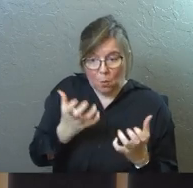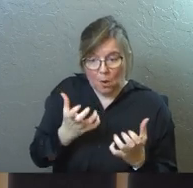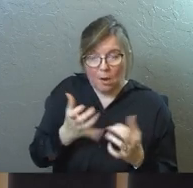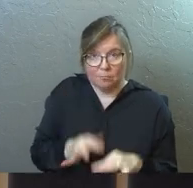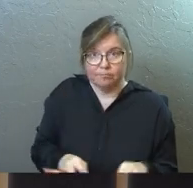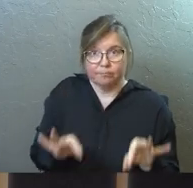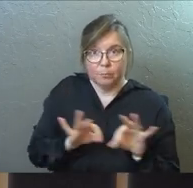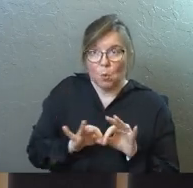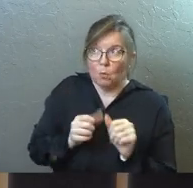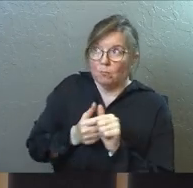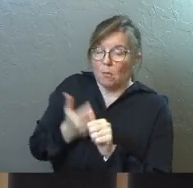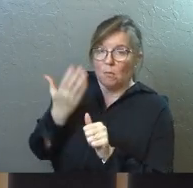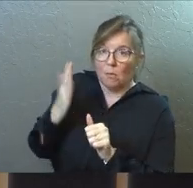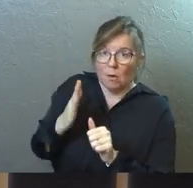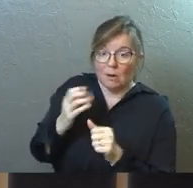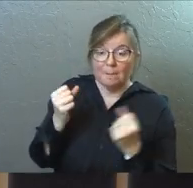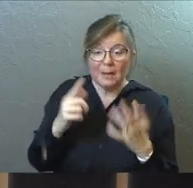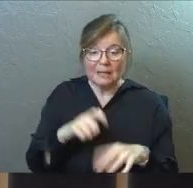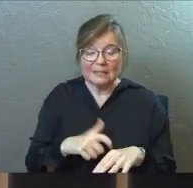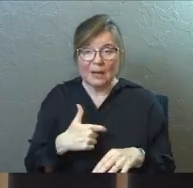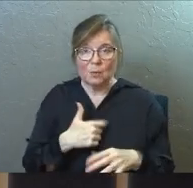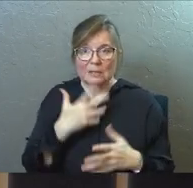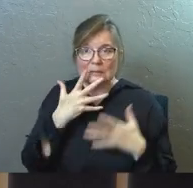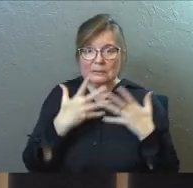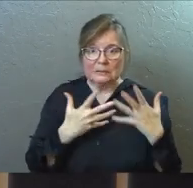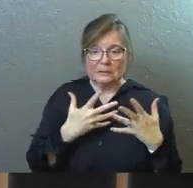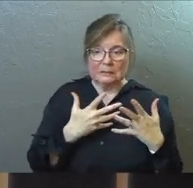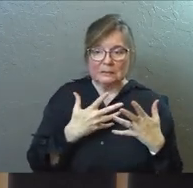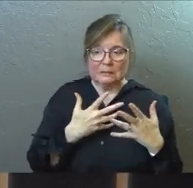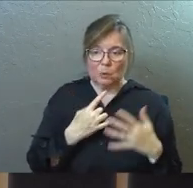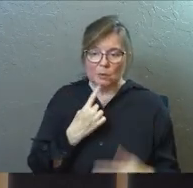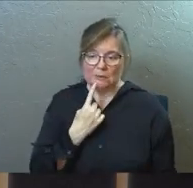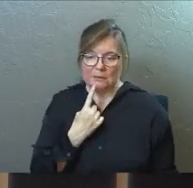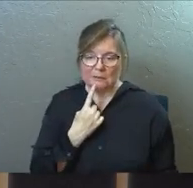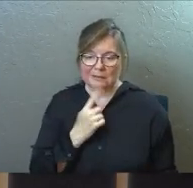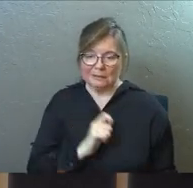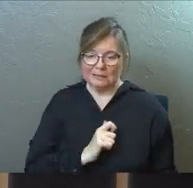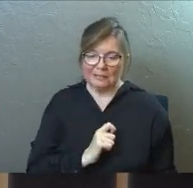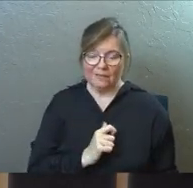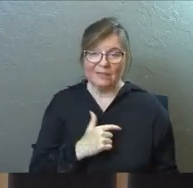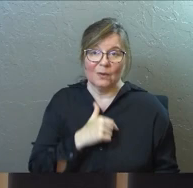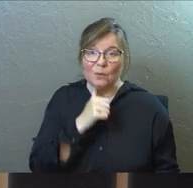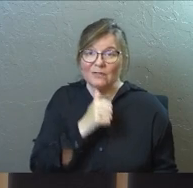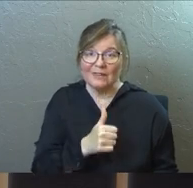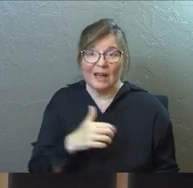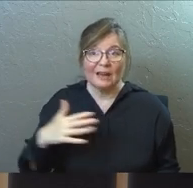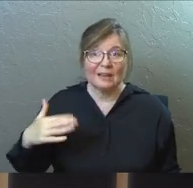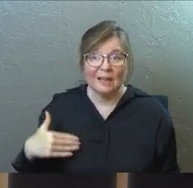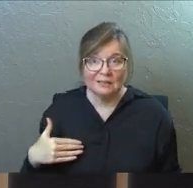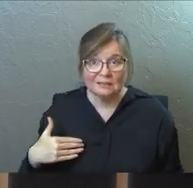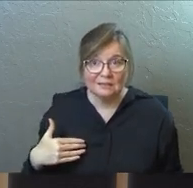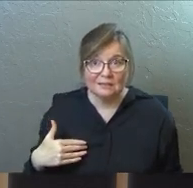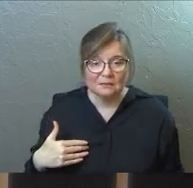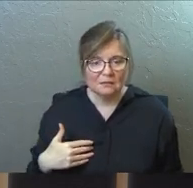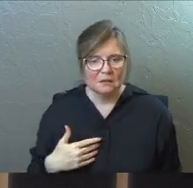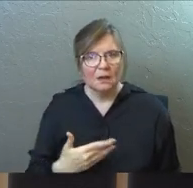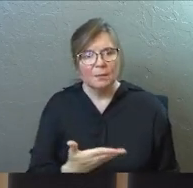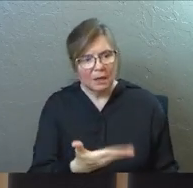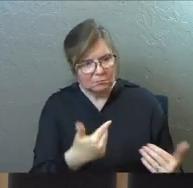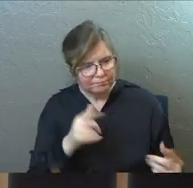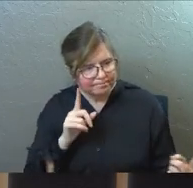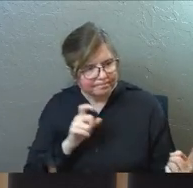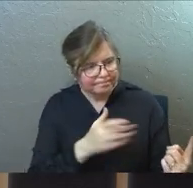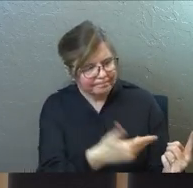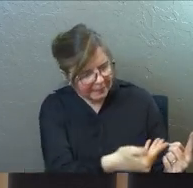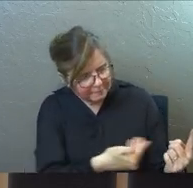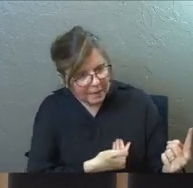life. And a lot of times we're ashamed or we're disappointed in ourselves that we haven't yet. Invite them in.